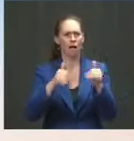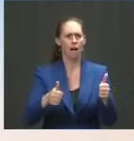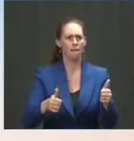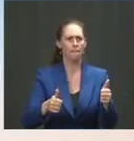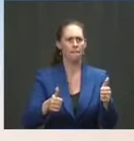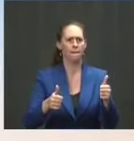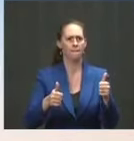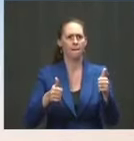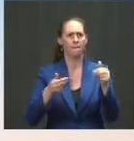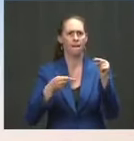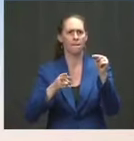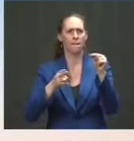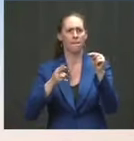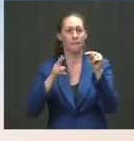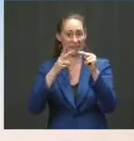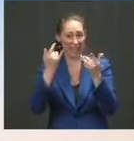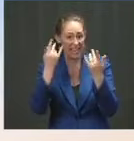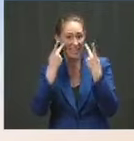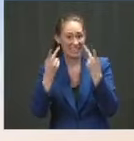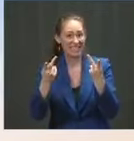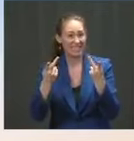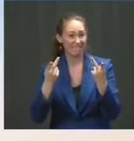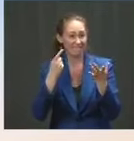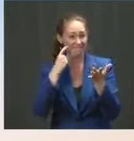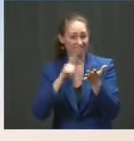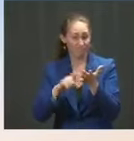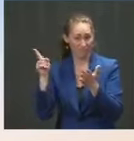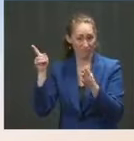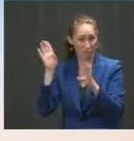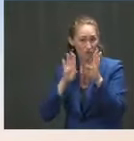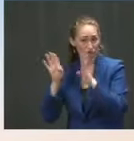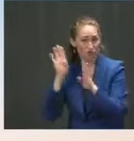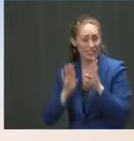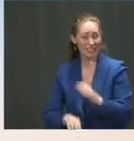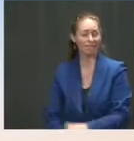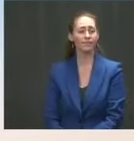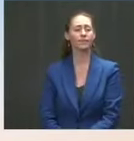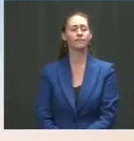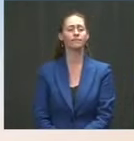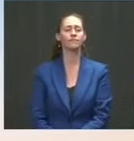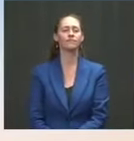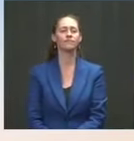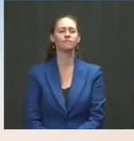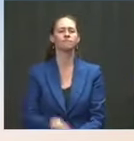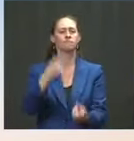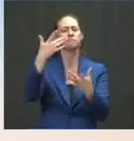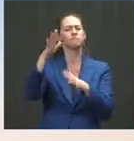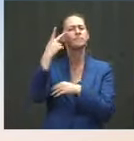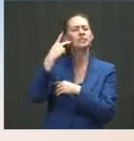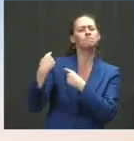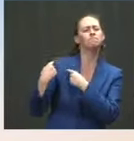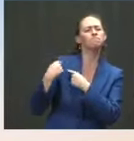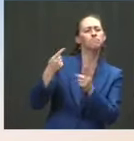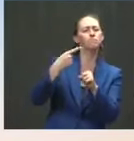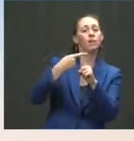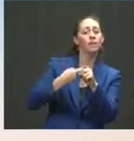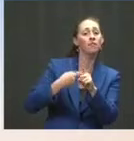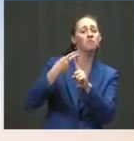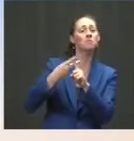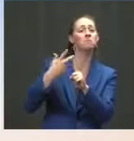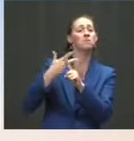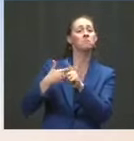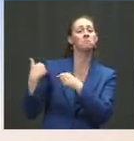actually look at the numbers and the trends over the last several months it shows that core inflation one was not only below